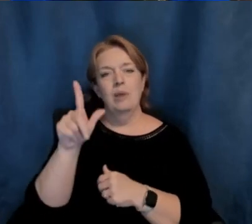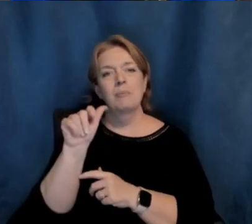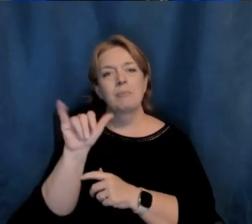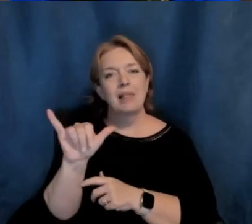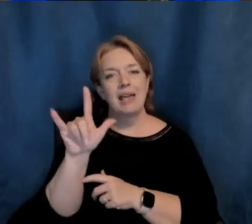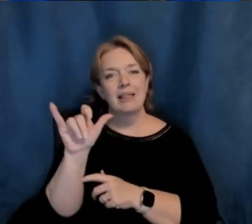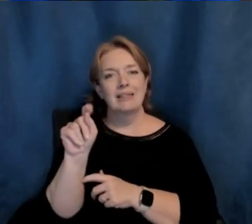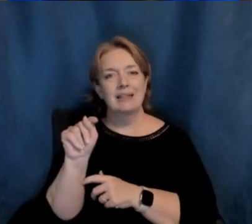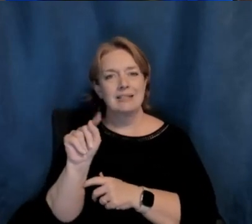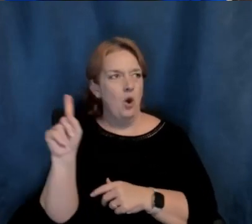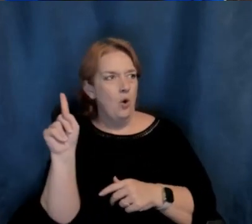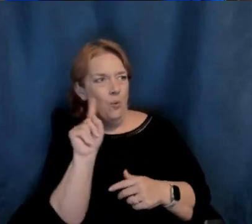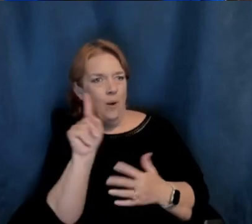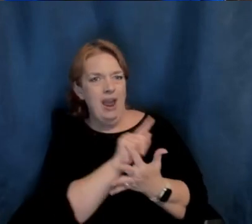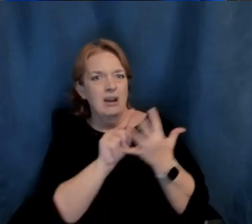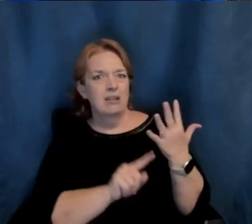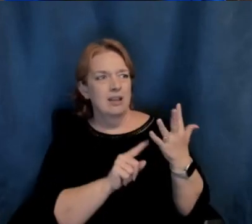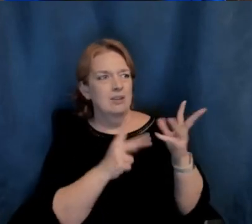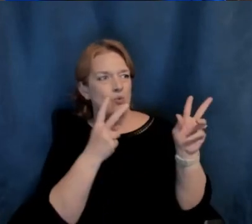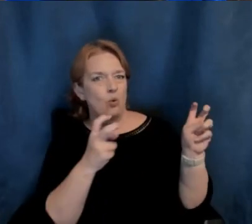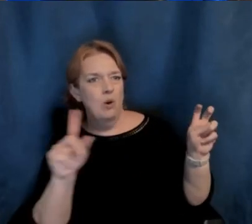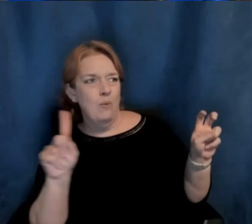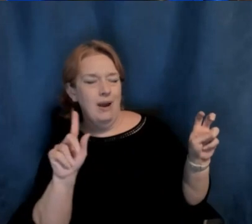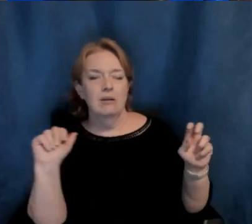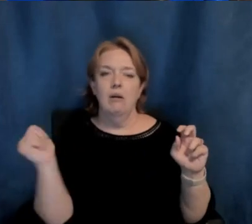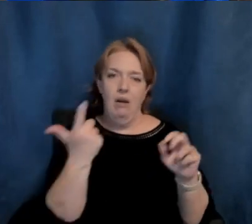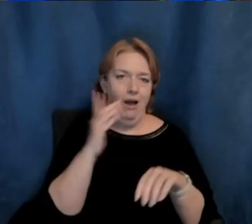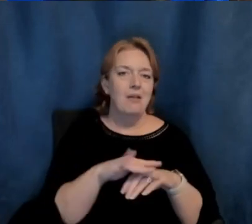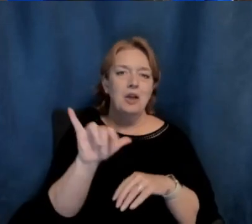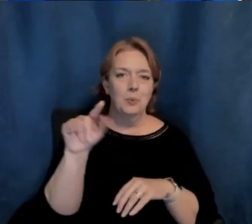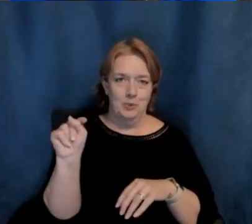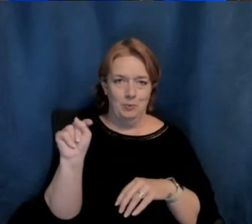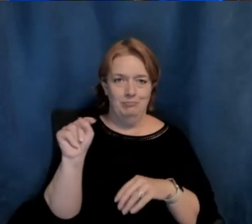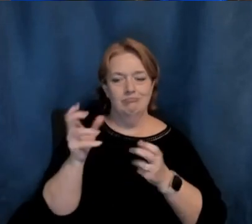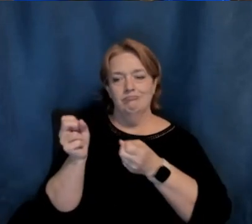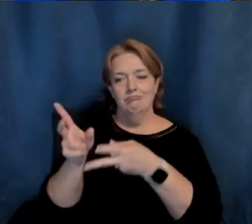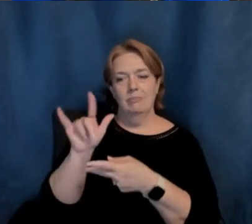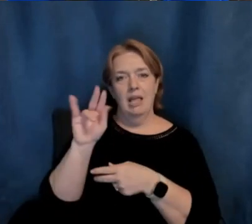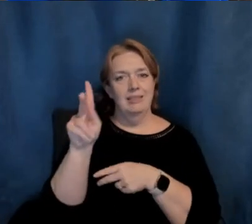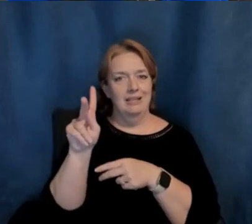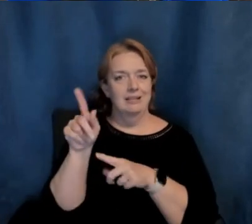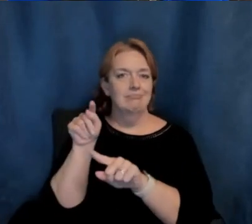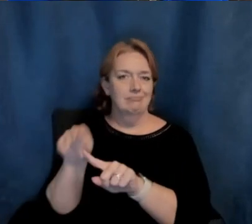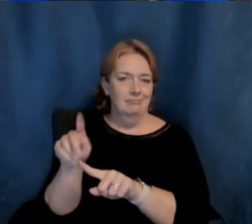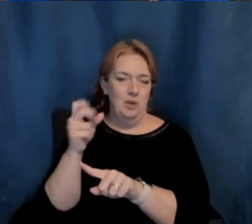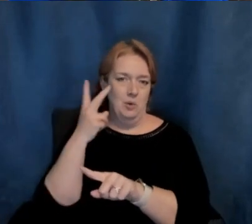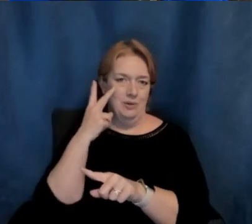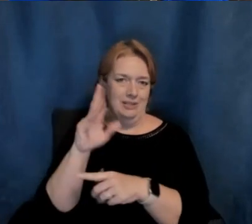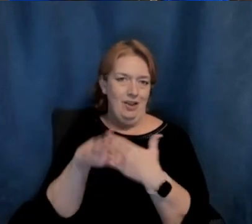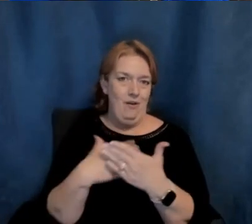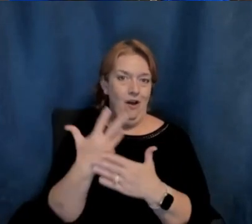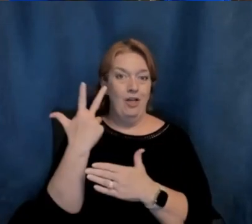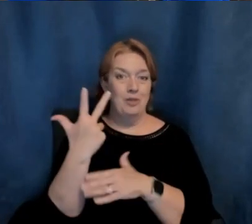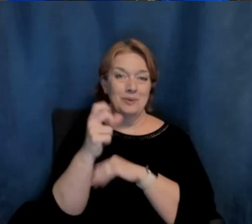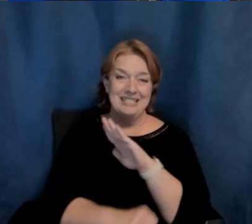about where are all these recordings, and they are all available on YouTube. And the link is in the chat, so you can see all three seasons up to